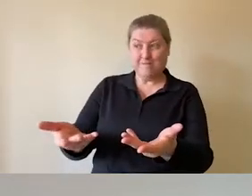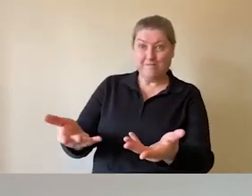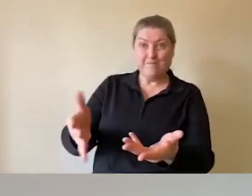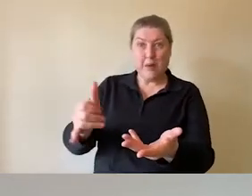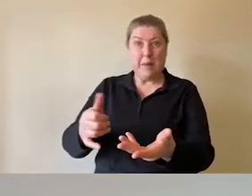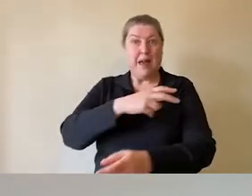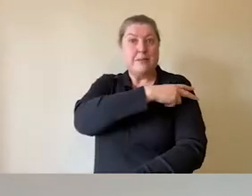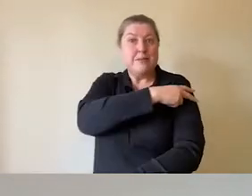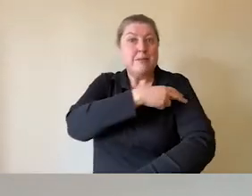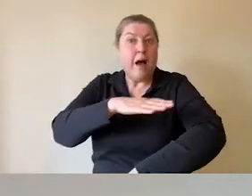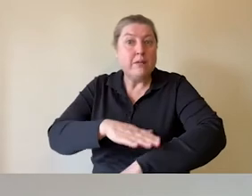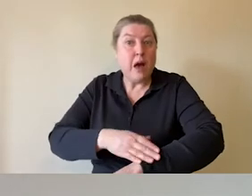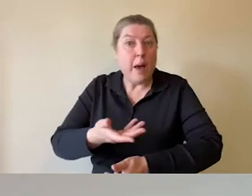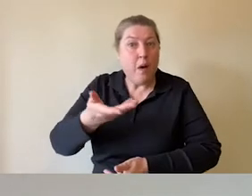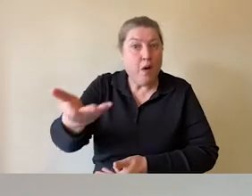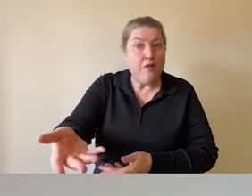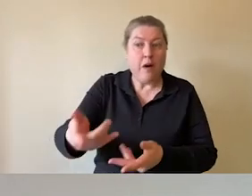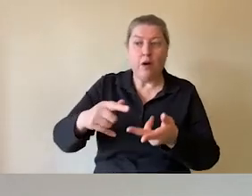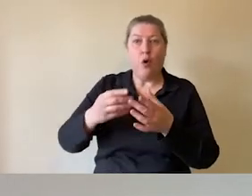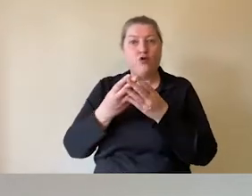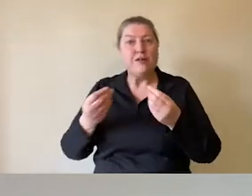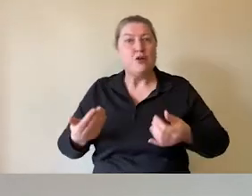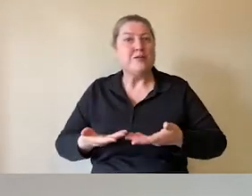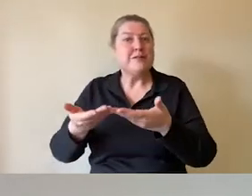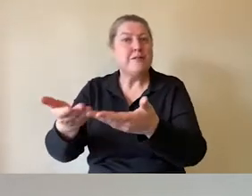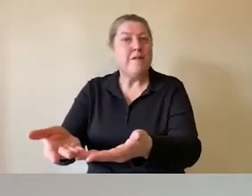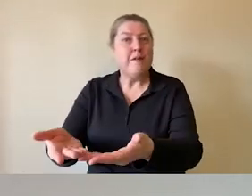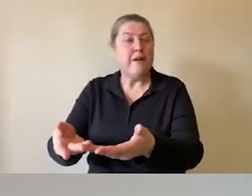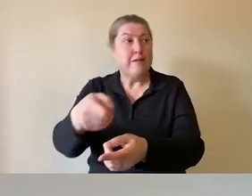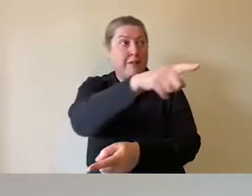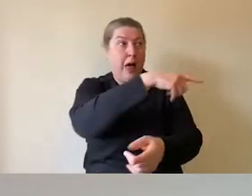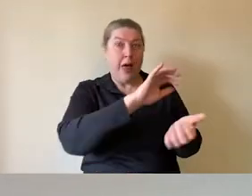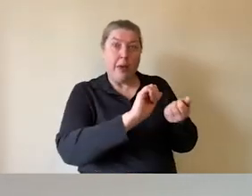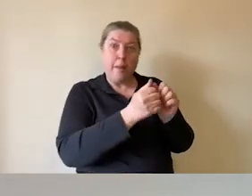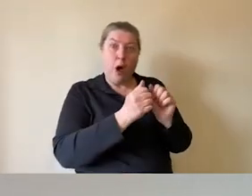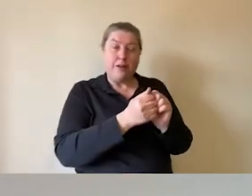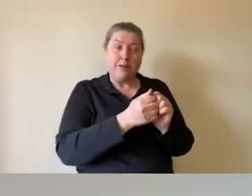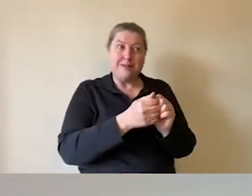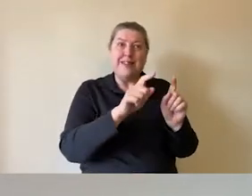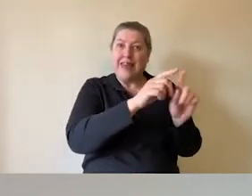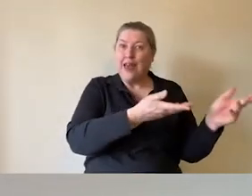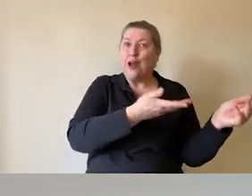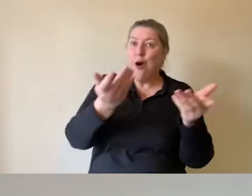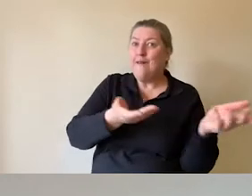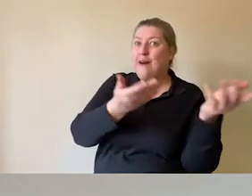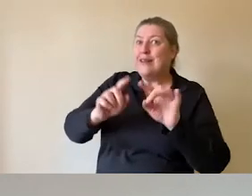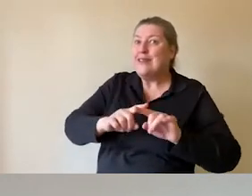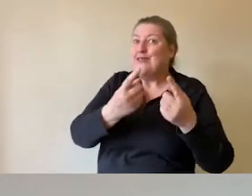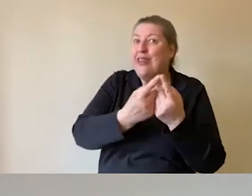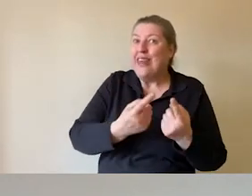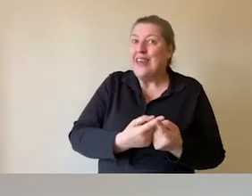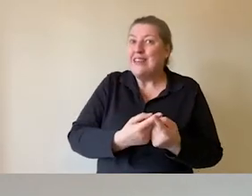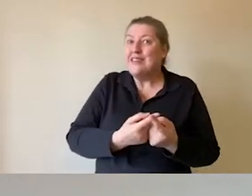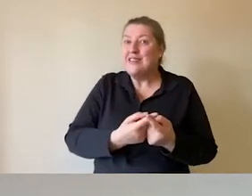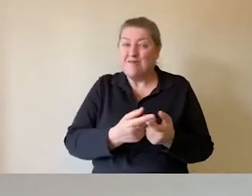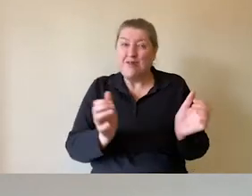staff time or your resources and other partners can make in-kind contributions in a way that